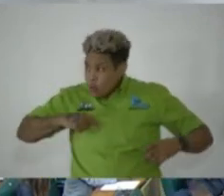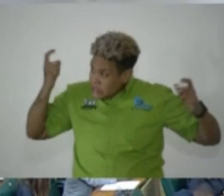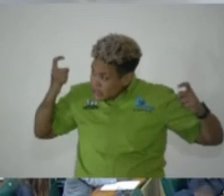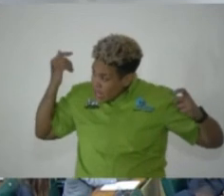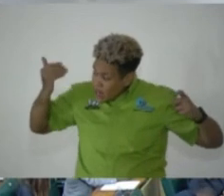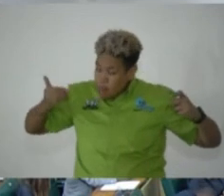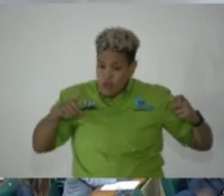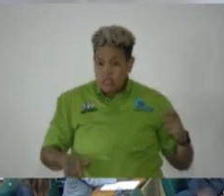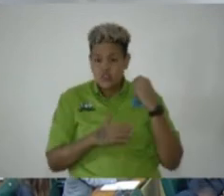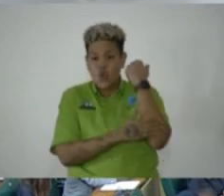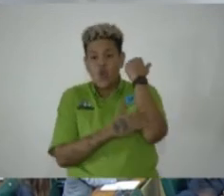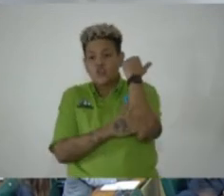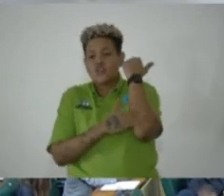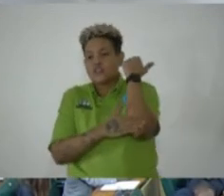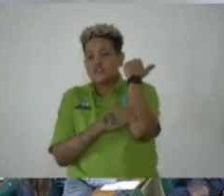in this country,